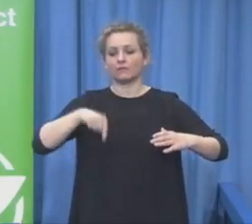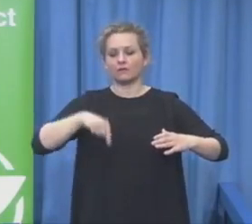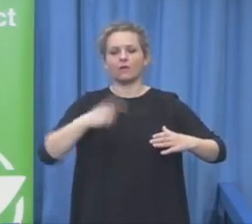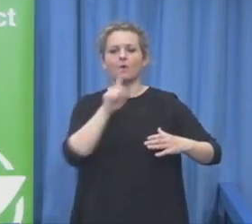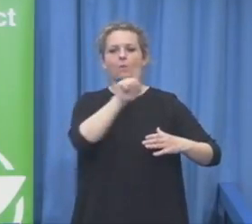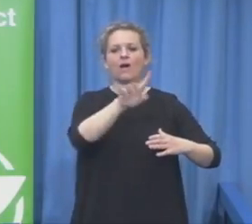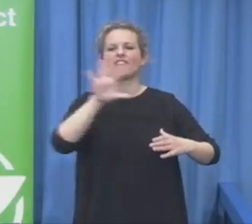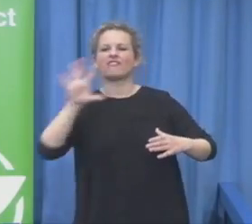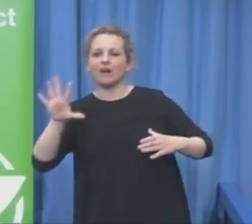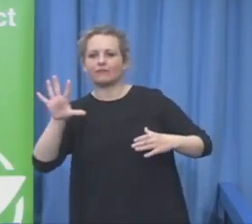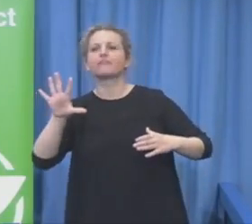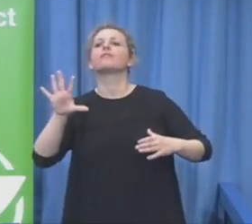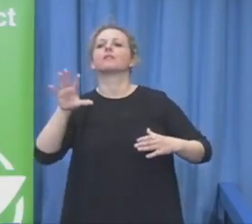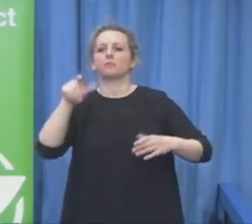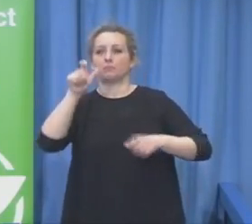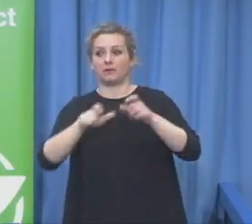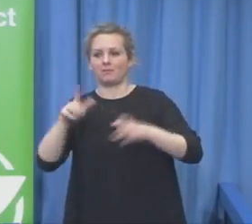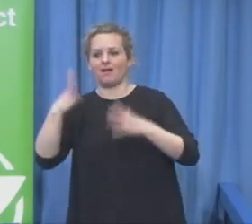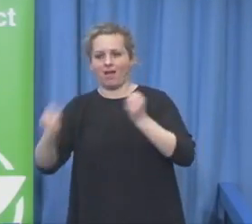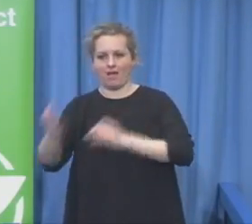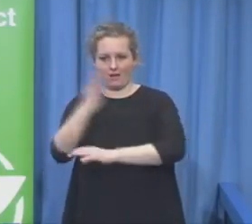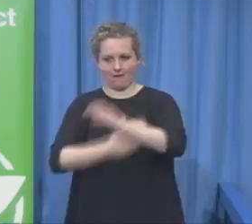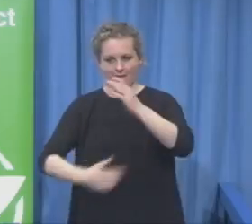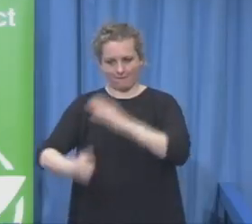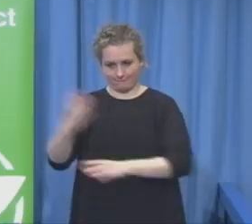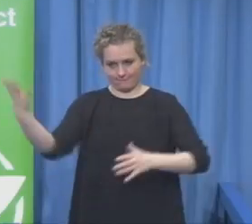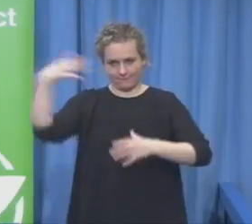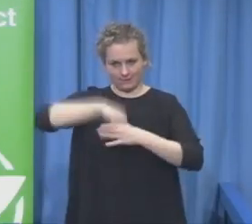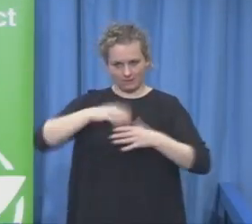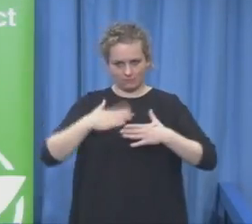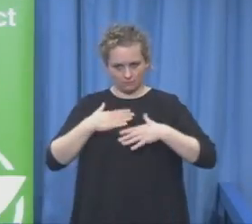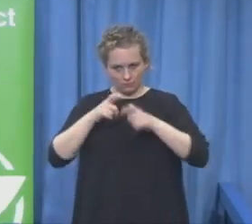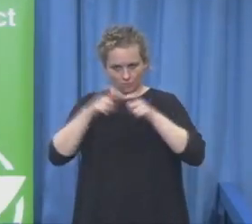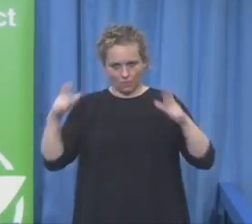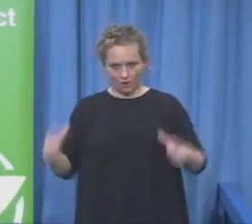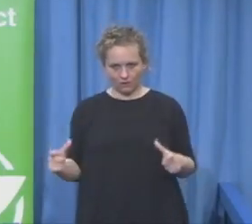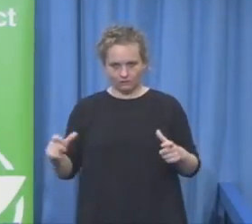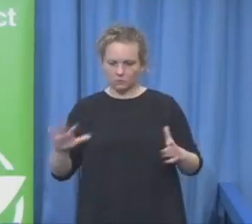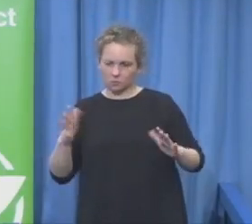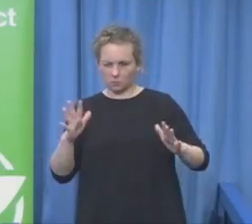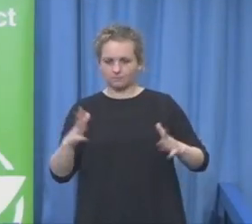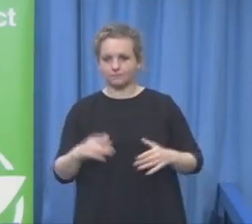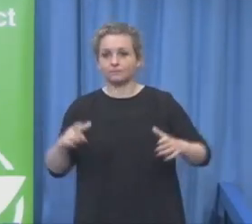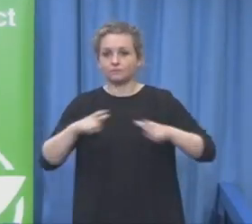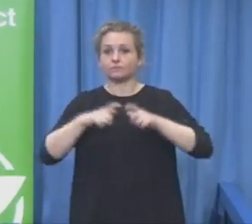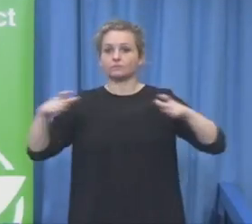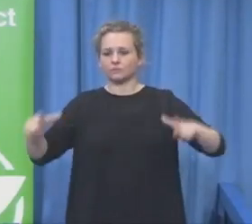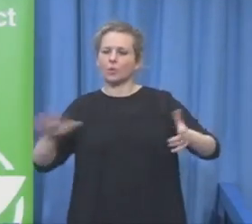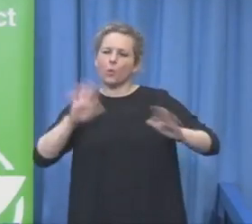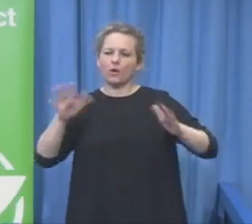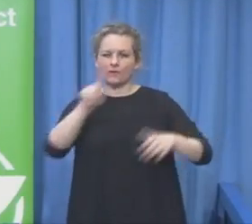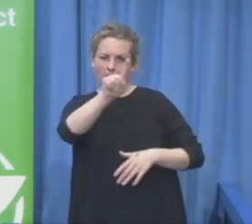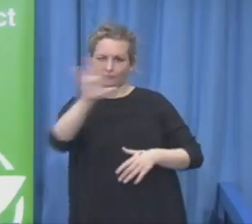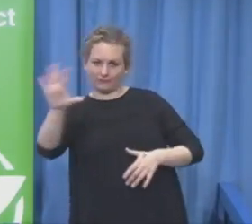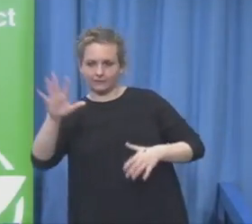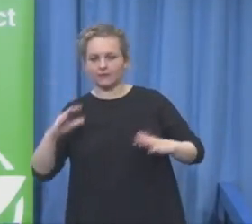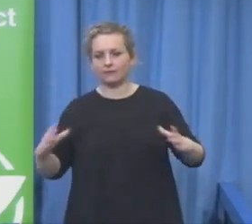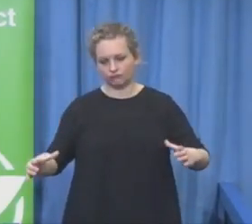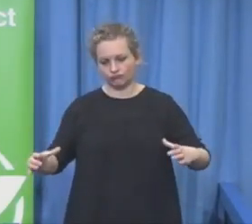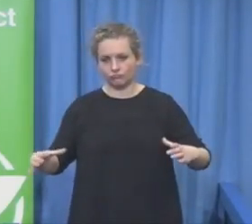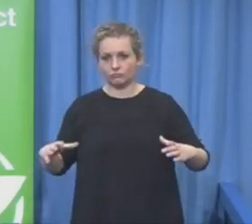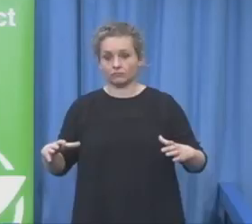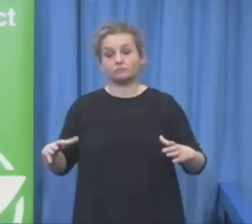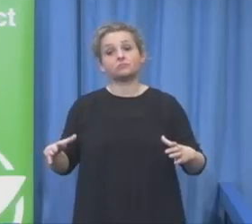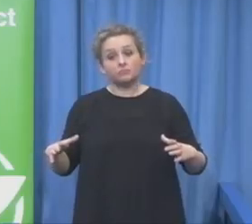society. 15 to 20%. That's the reason why I say our company is a normal